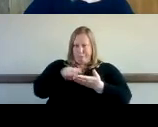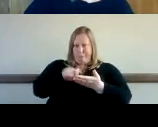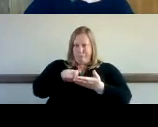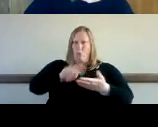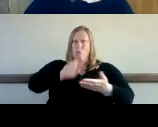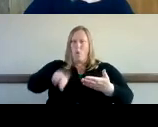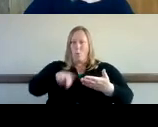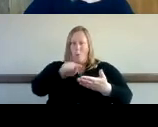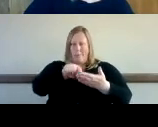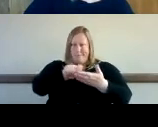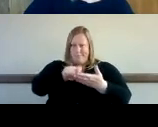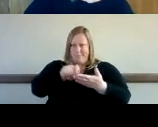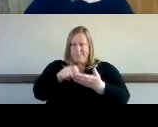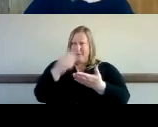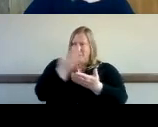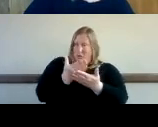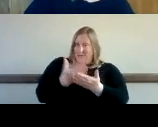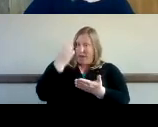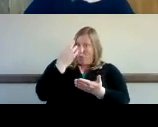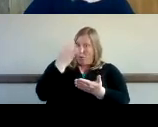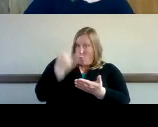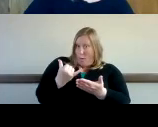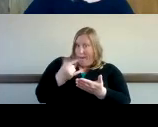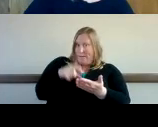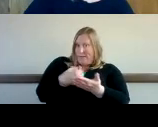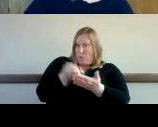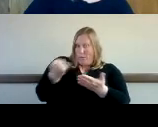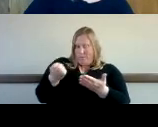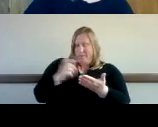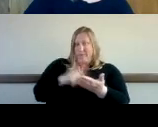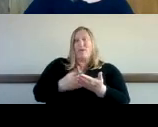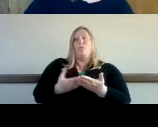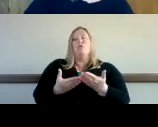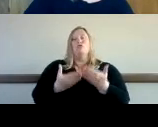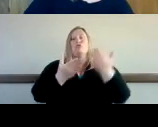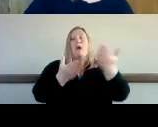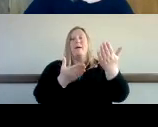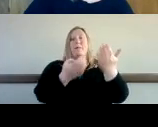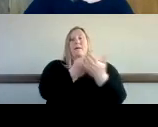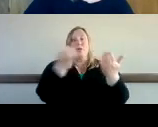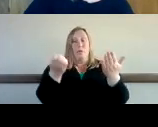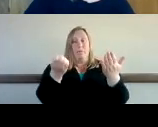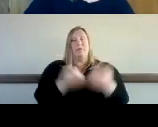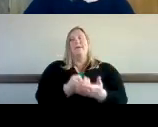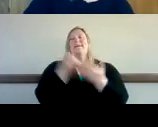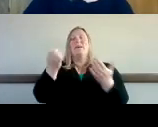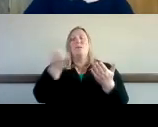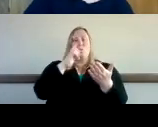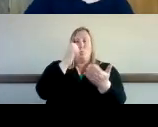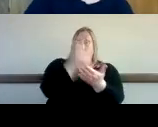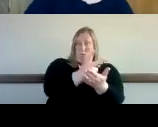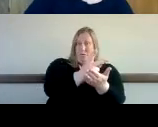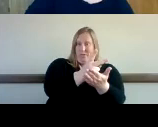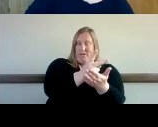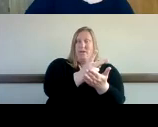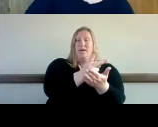for the equipment and then recommends the equipment the equipment is approved the equipment